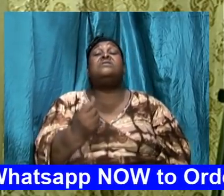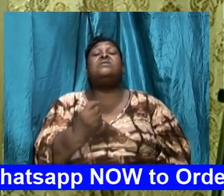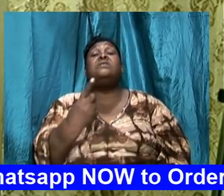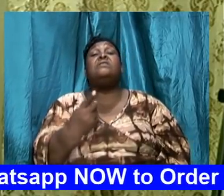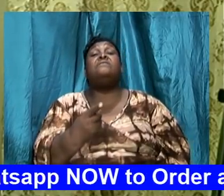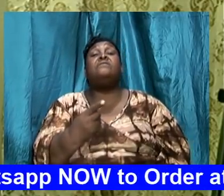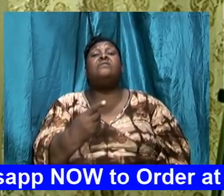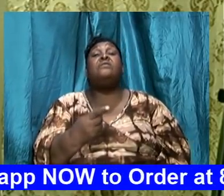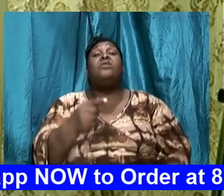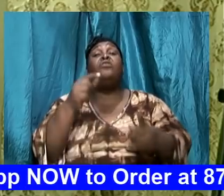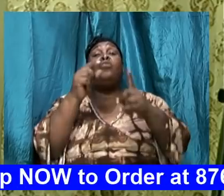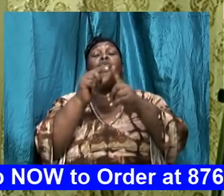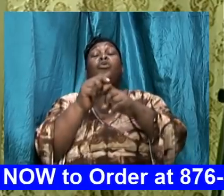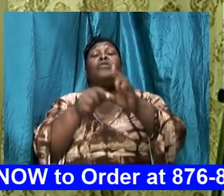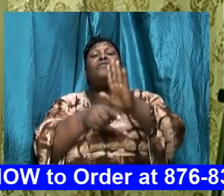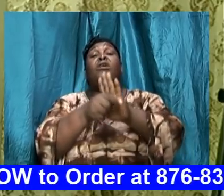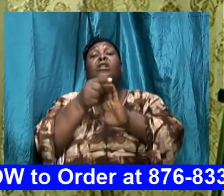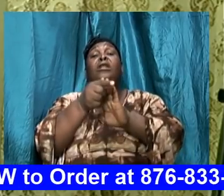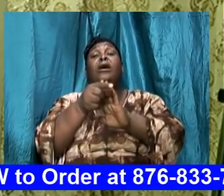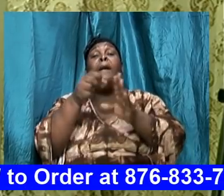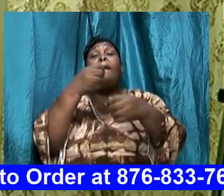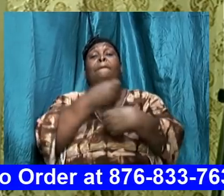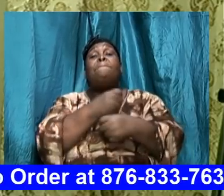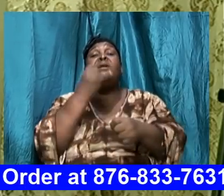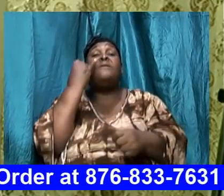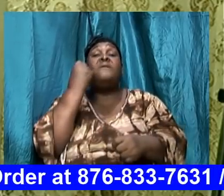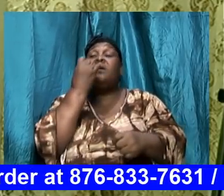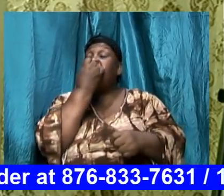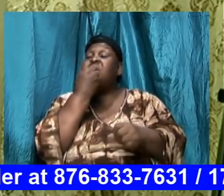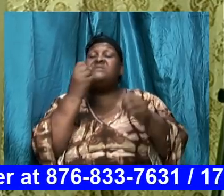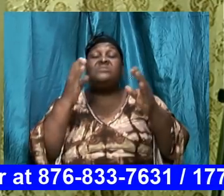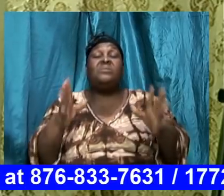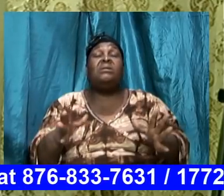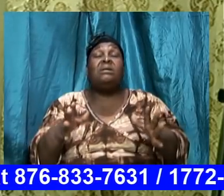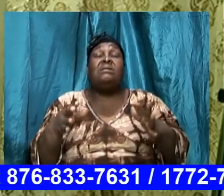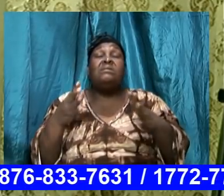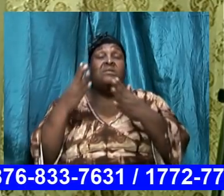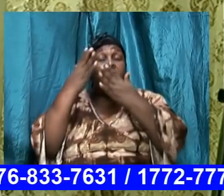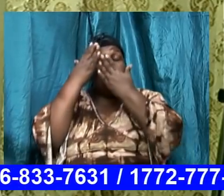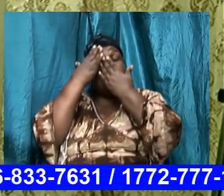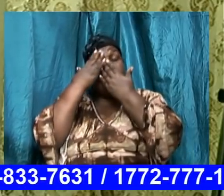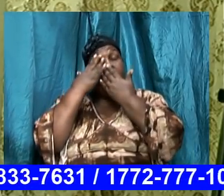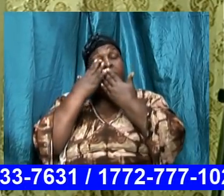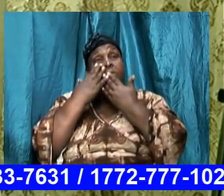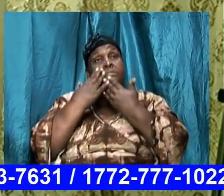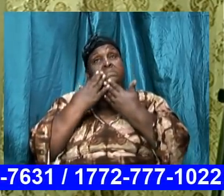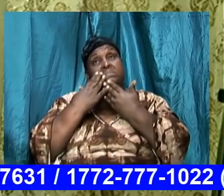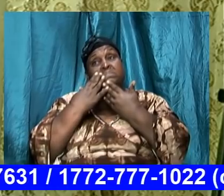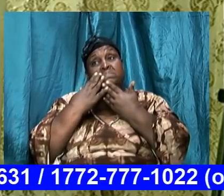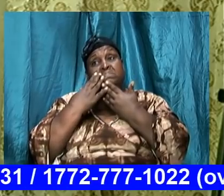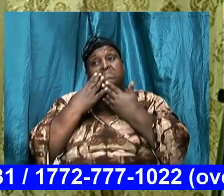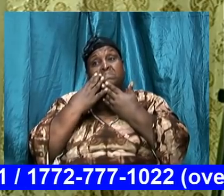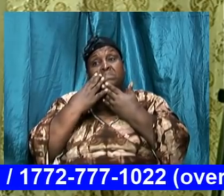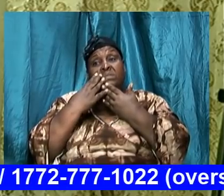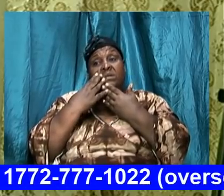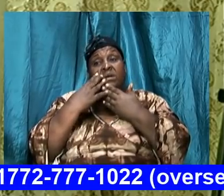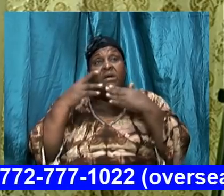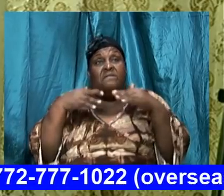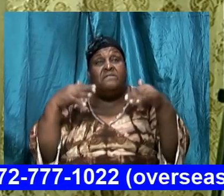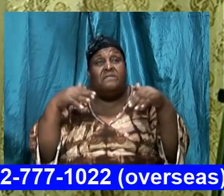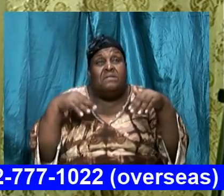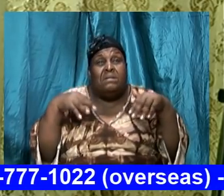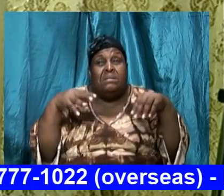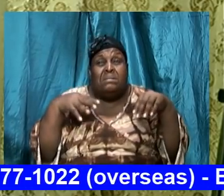afraid, be careful of the things. We're coming to the practical part and I keep saying that but don't worry about them if I say we're coming there